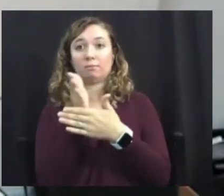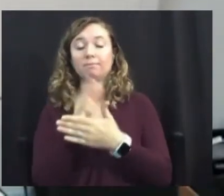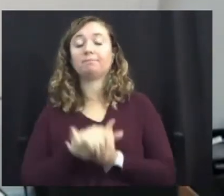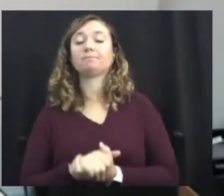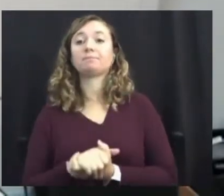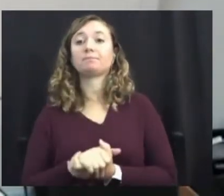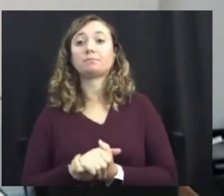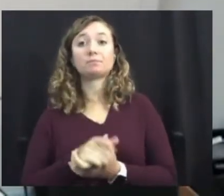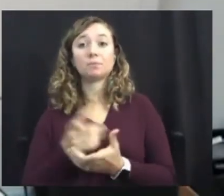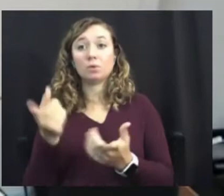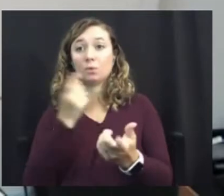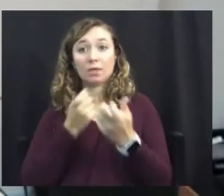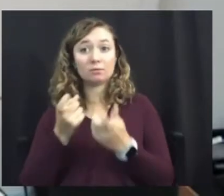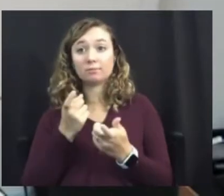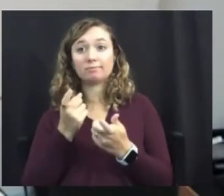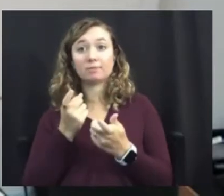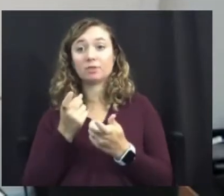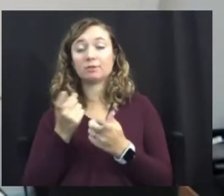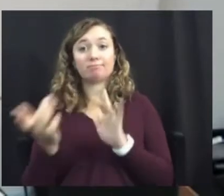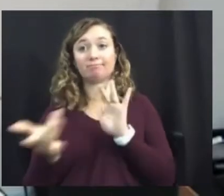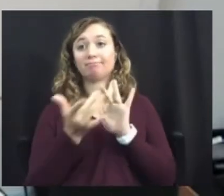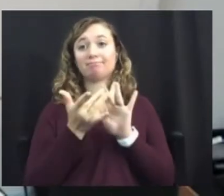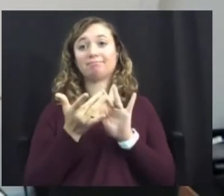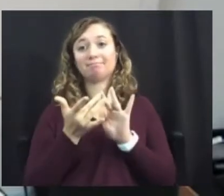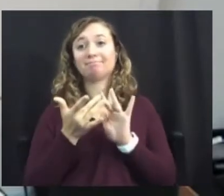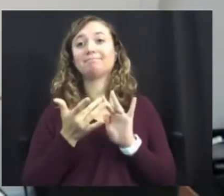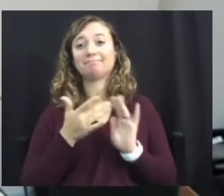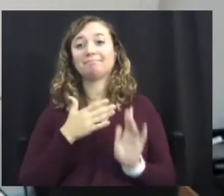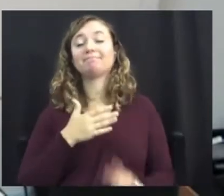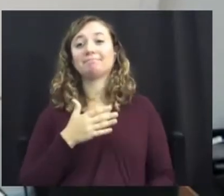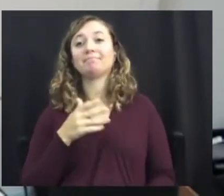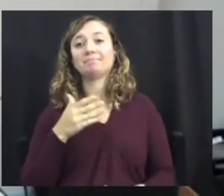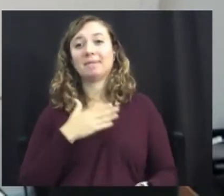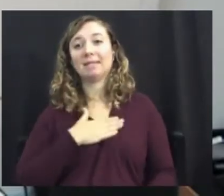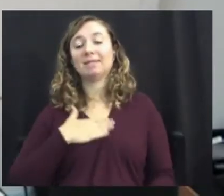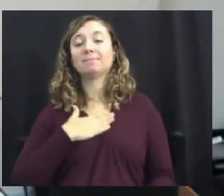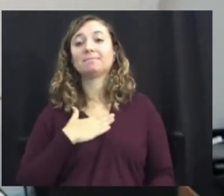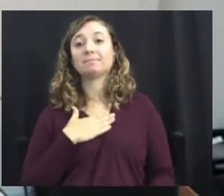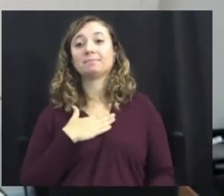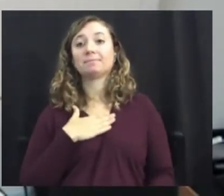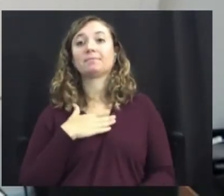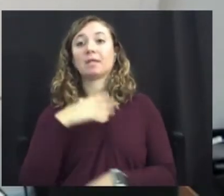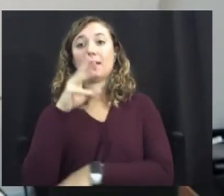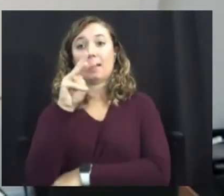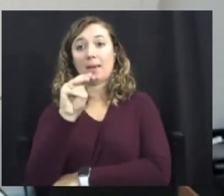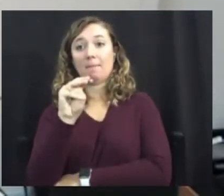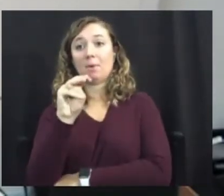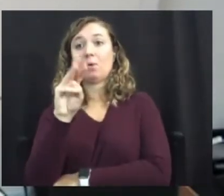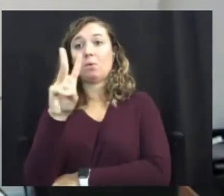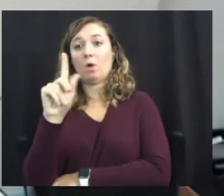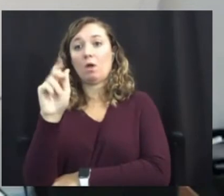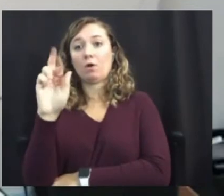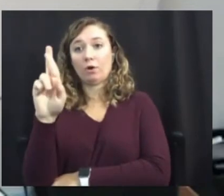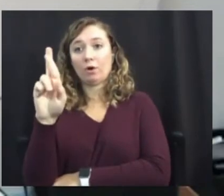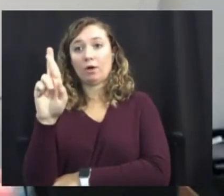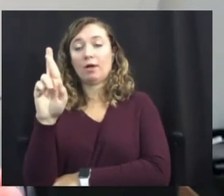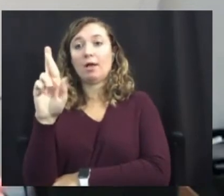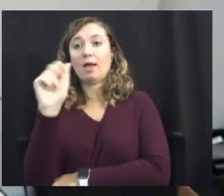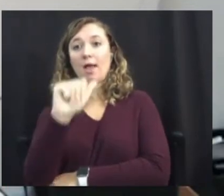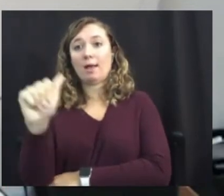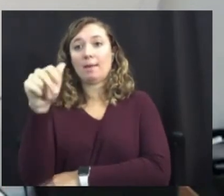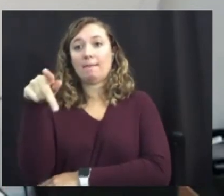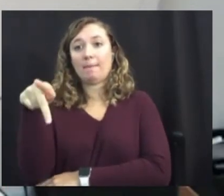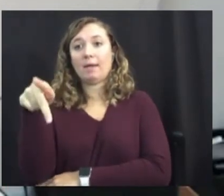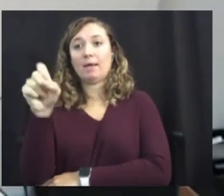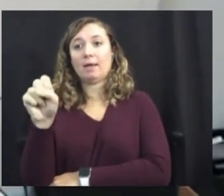any of those things, again, please feel free to reach out again, email mwalker at psu.edu. I am very excited